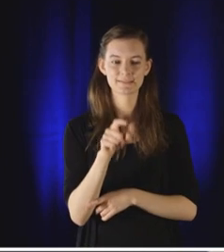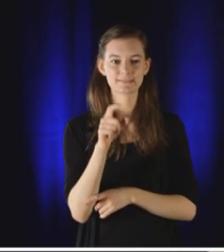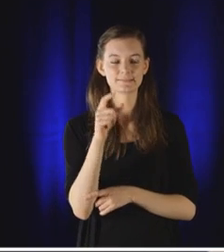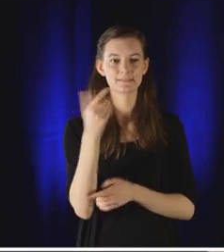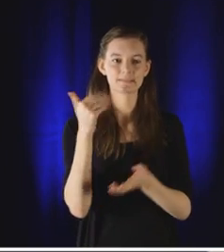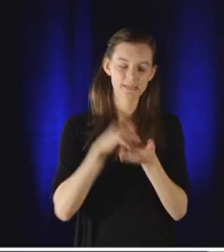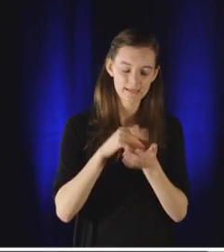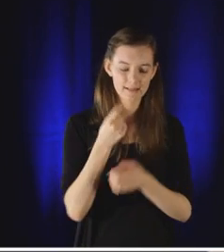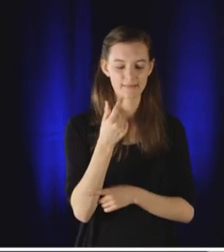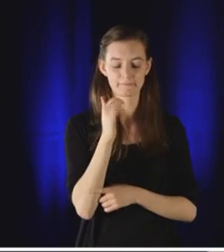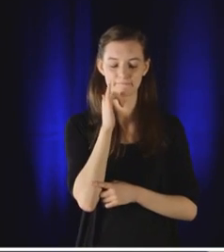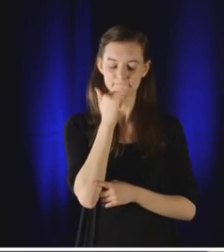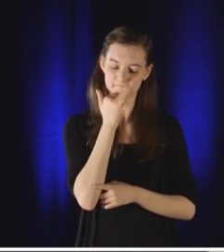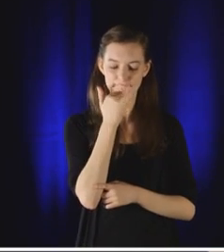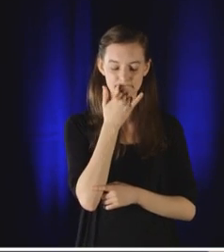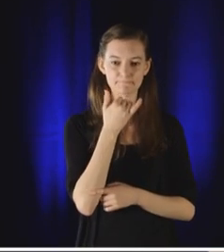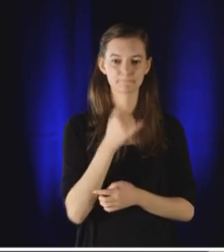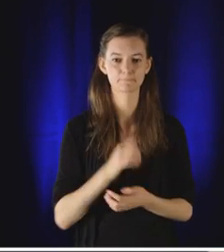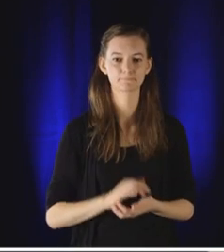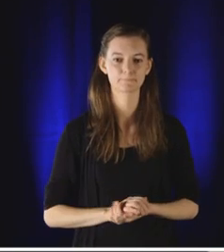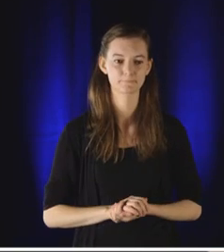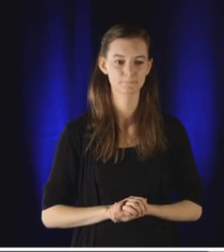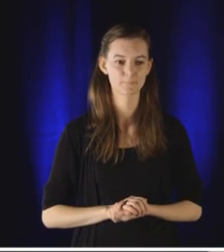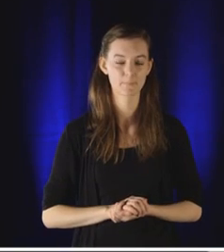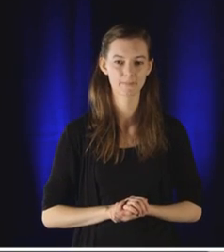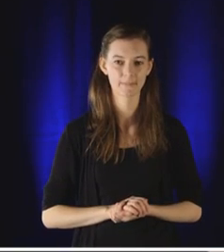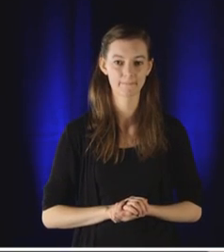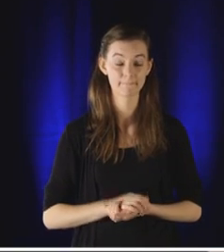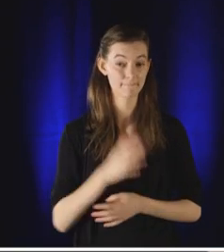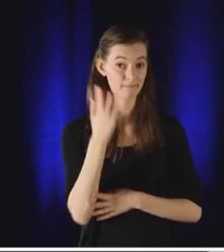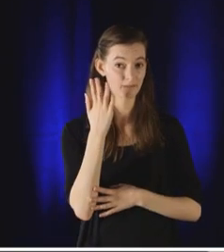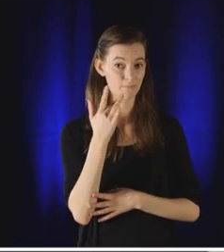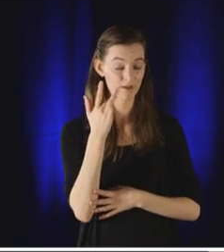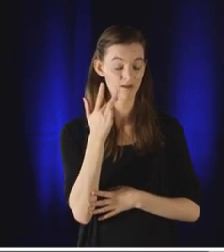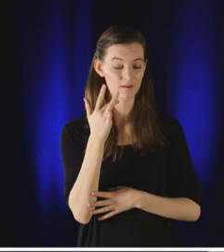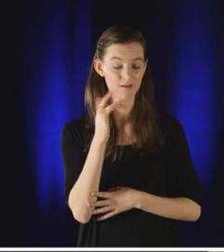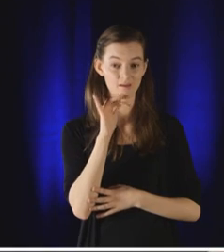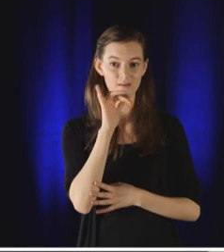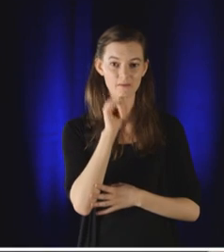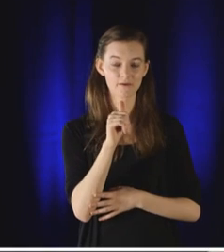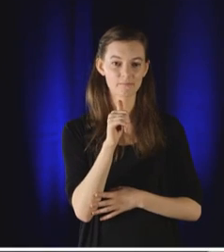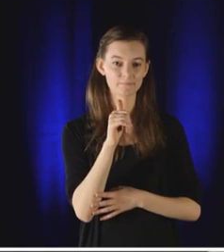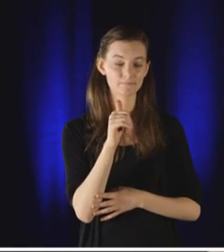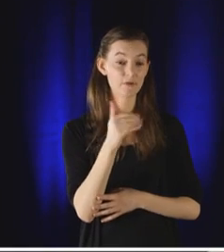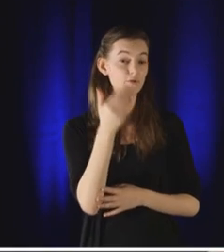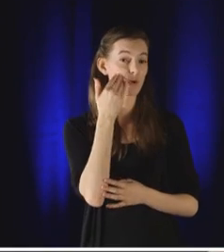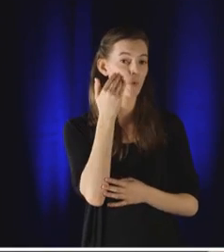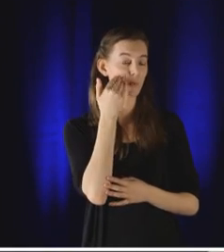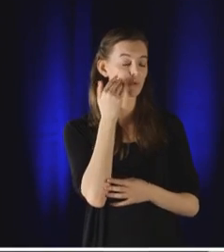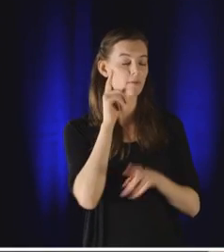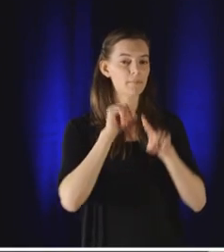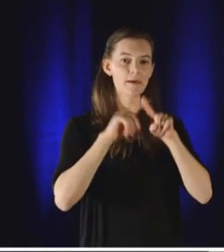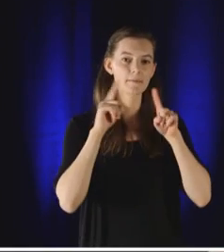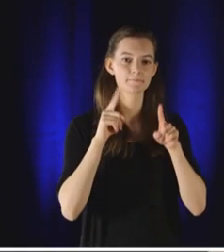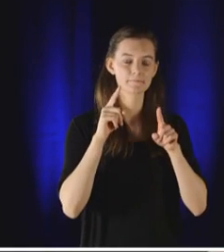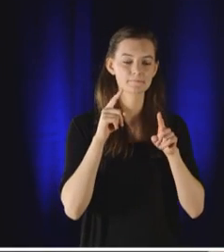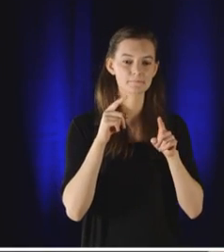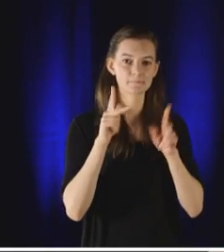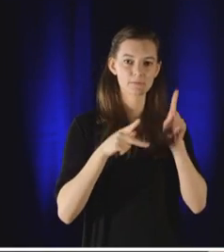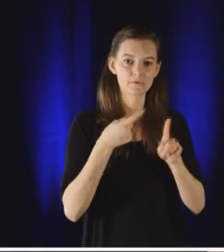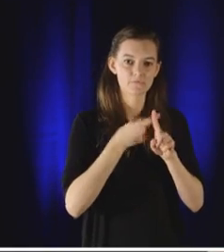turned out my question was again a little misguided. Because even though it doesn't always hit international media,